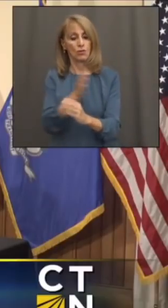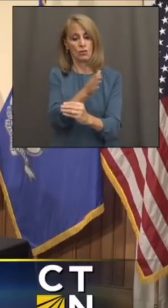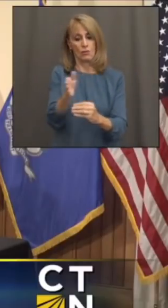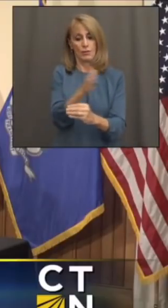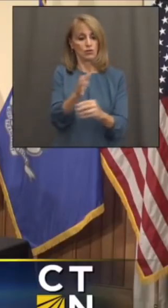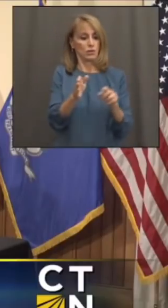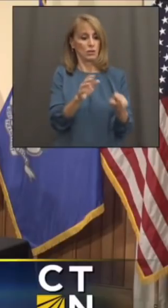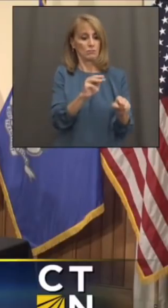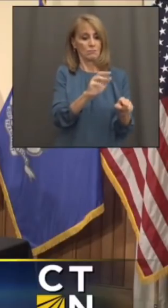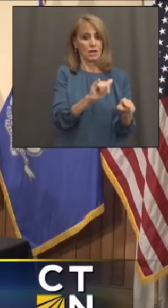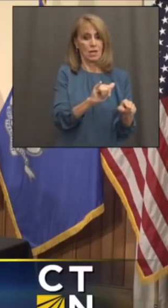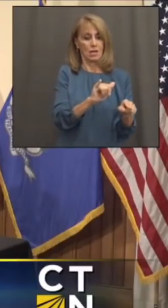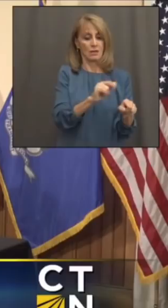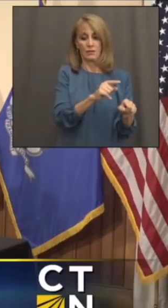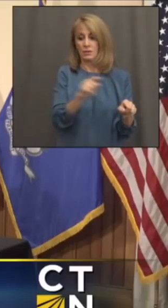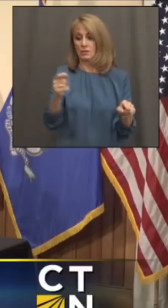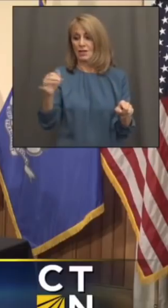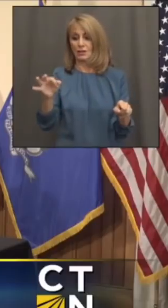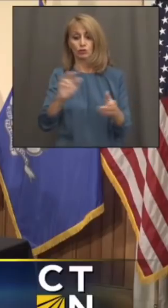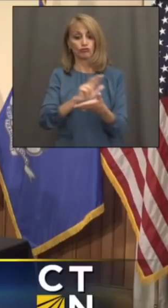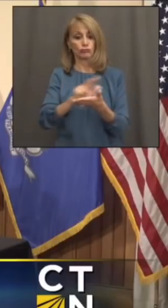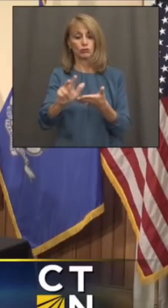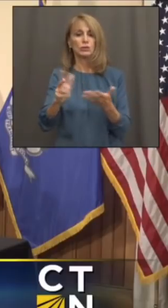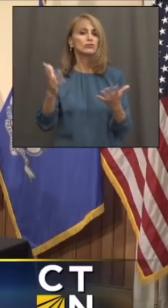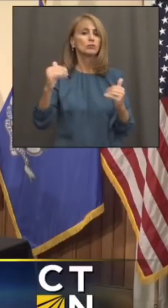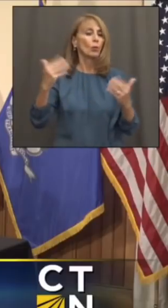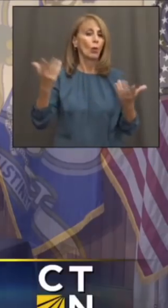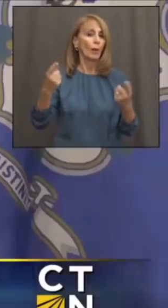that time frame of about almost three weeks?